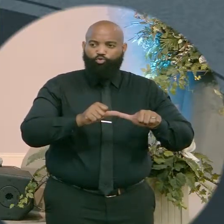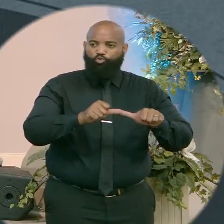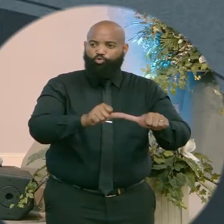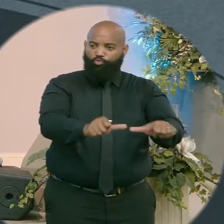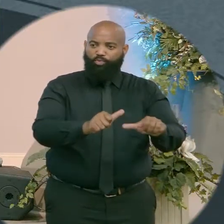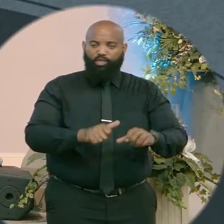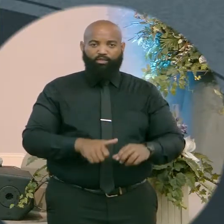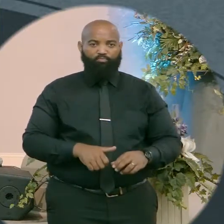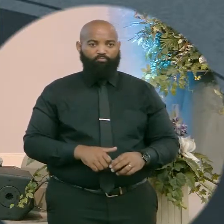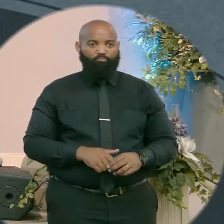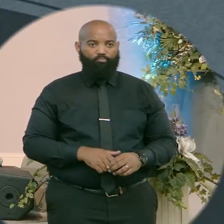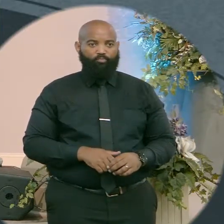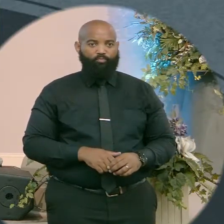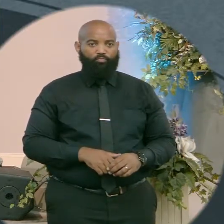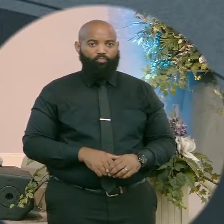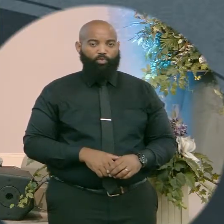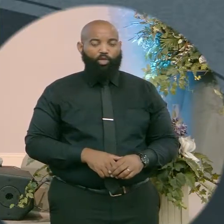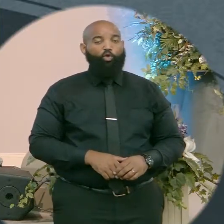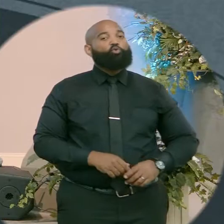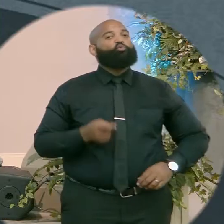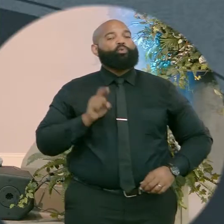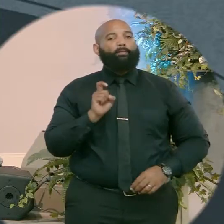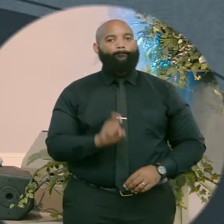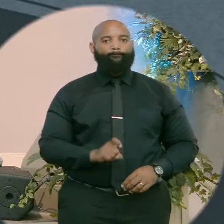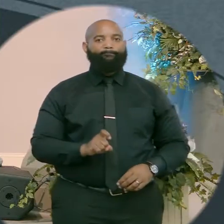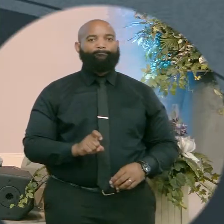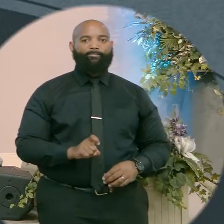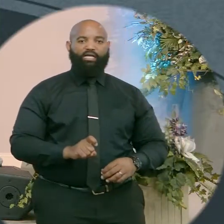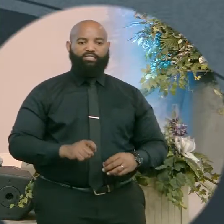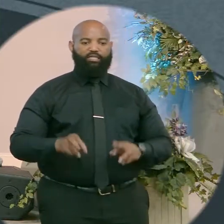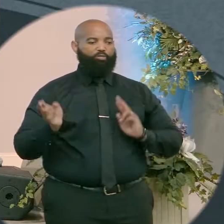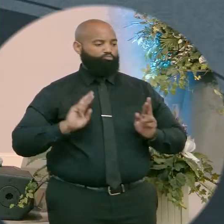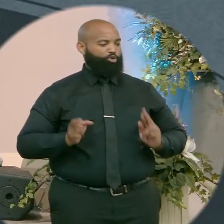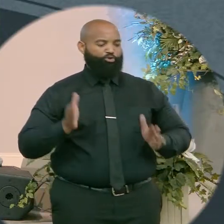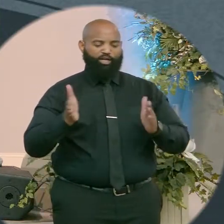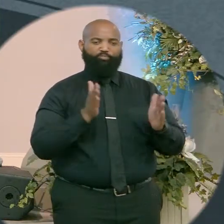Ephesians tells us about putting on the whole armor of God. Some of y'all naked.